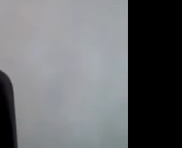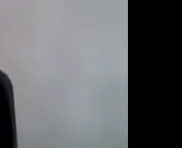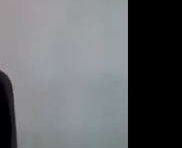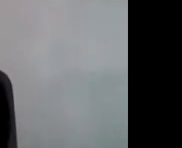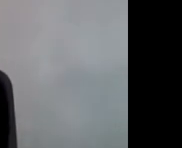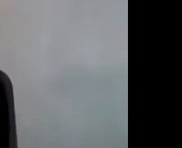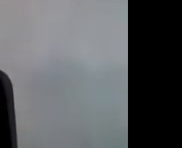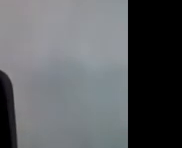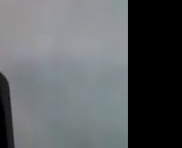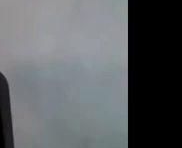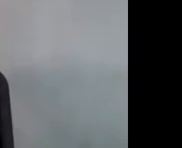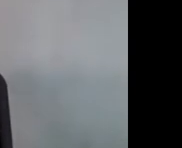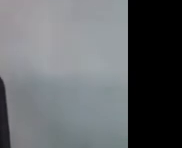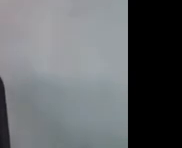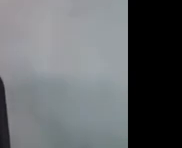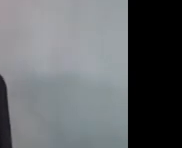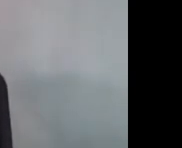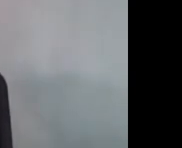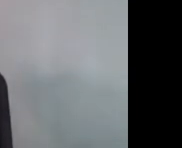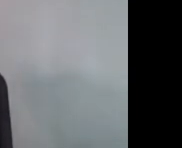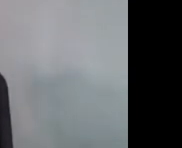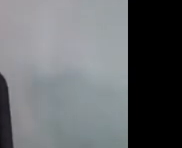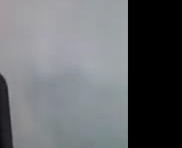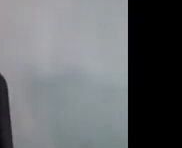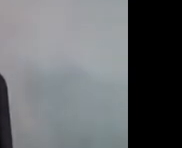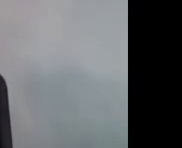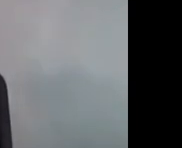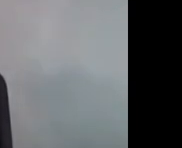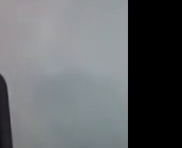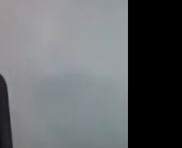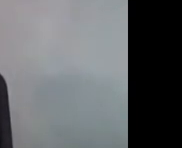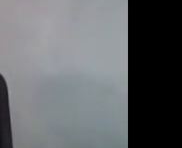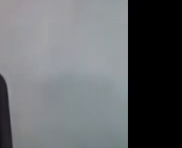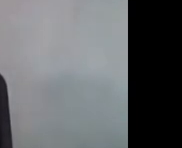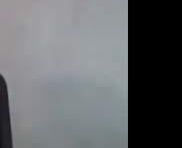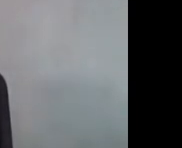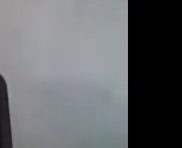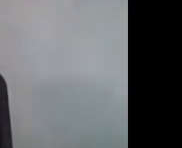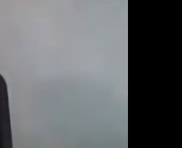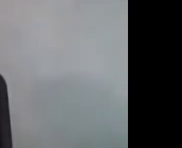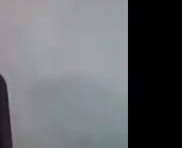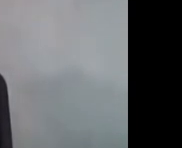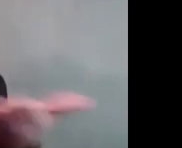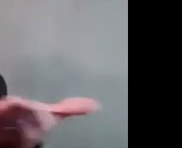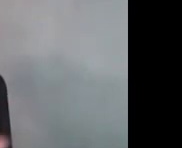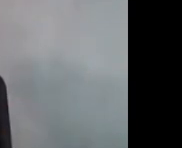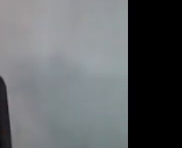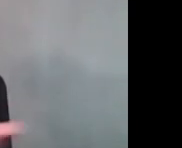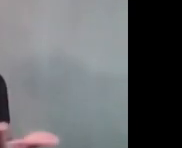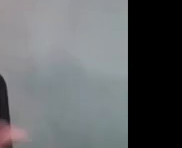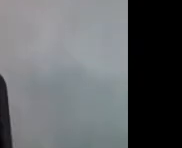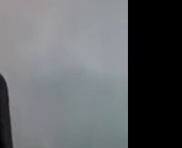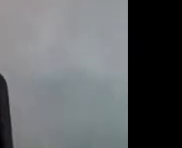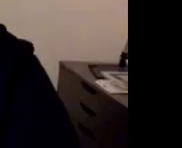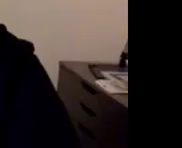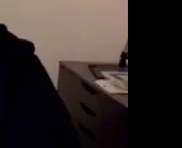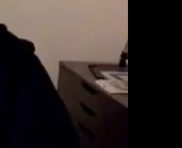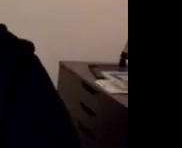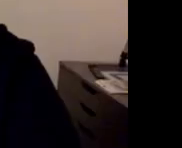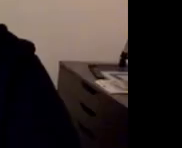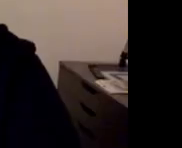And thank you also to the Rochester Institute of Art for the invitation to be with you today, as well as to Julie,